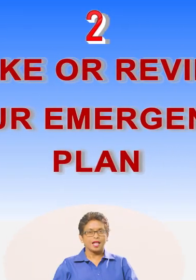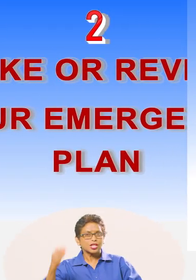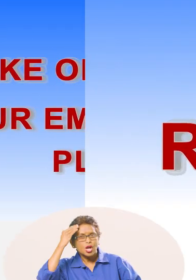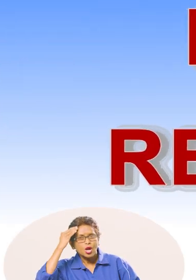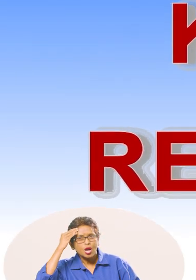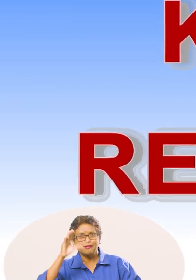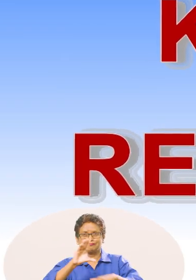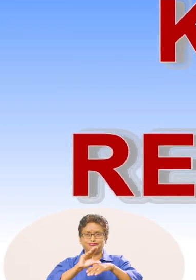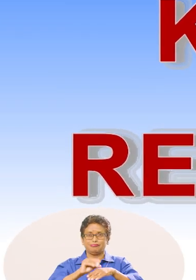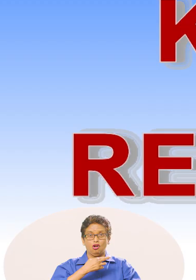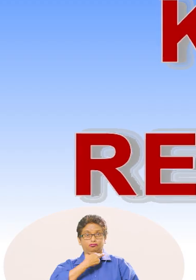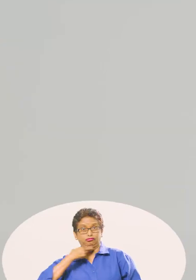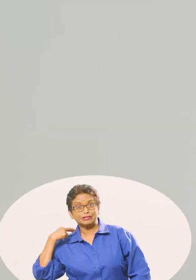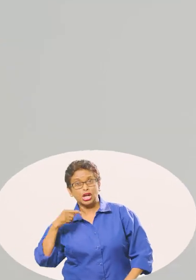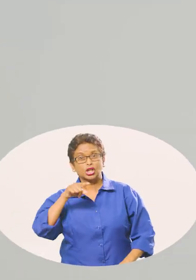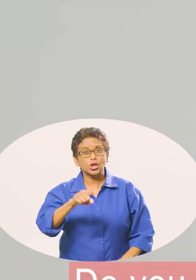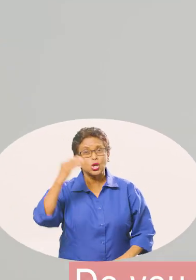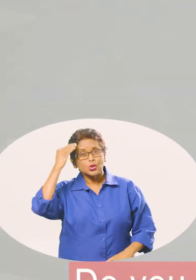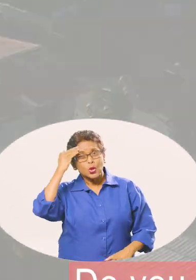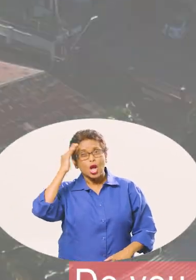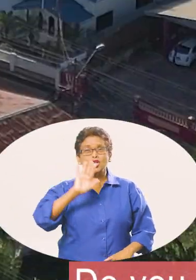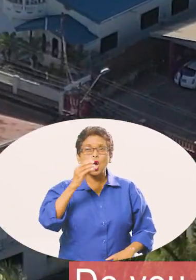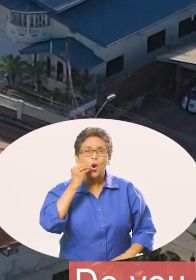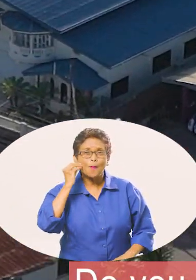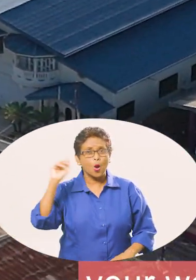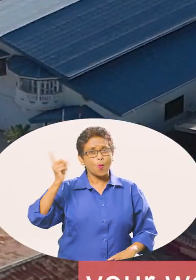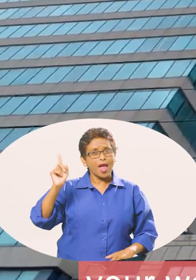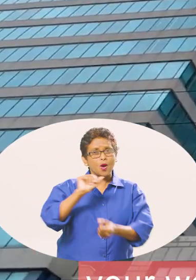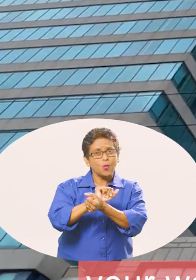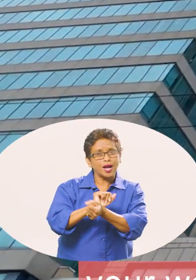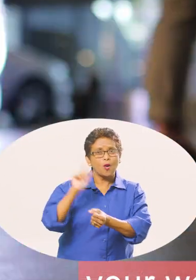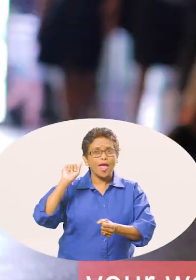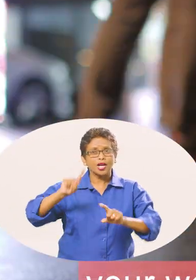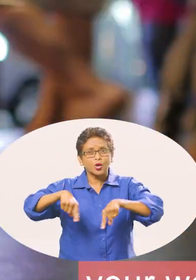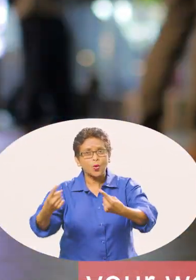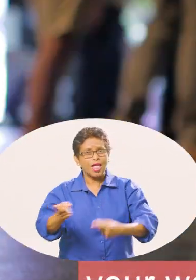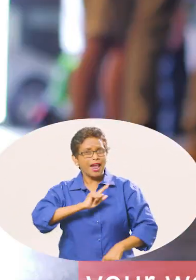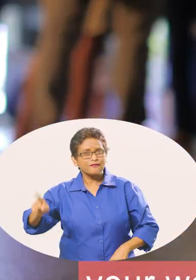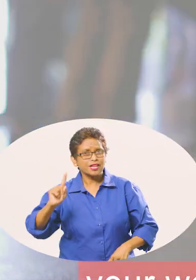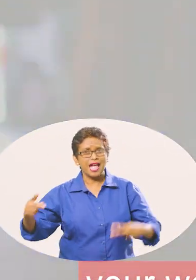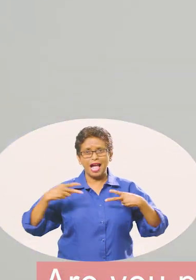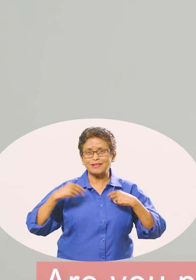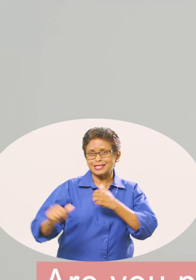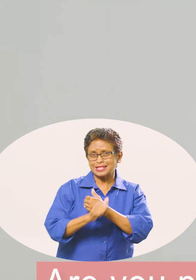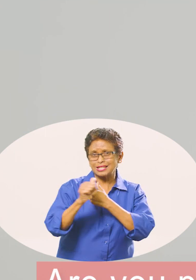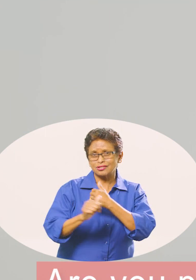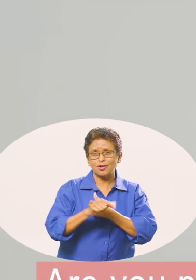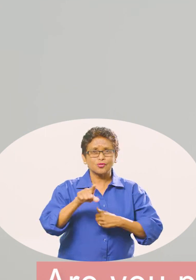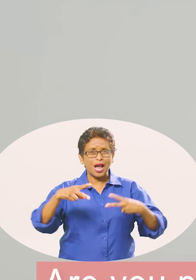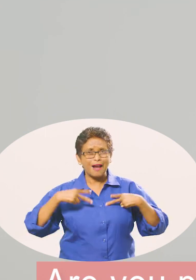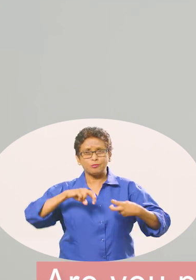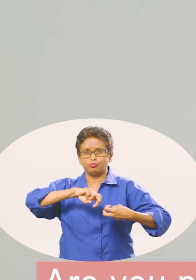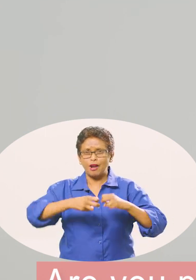Know and reduce your risk. Do you know the hazards around your home, your work, or where you traverse regularly? Are you prone